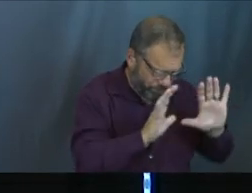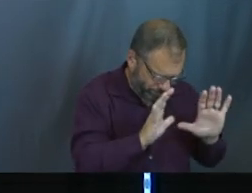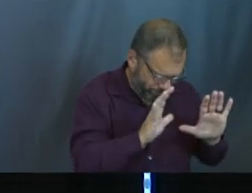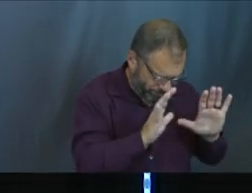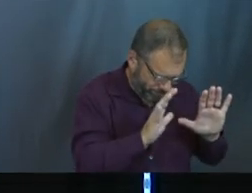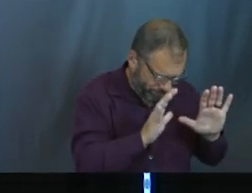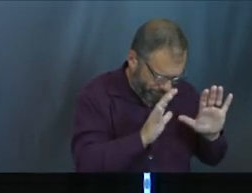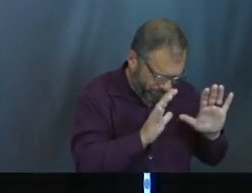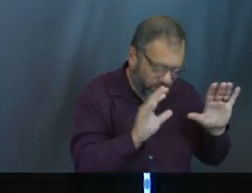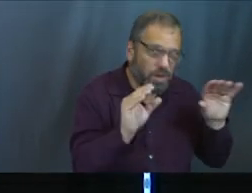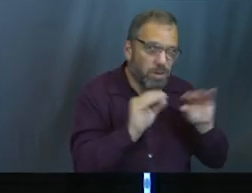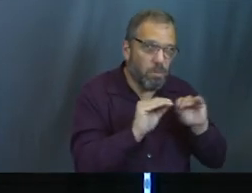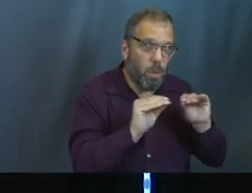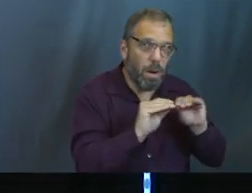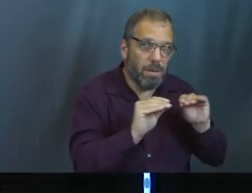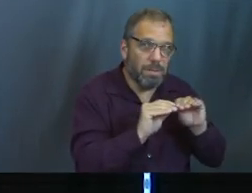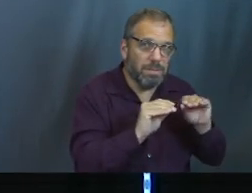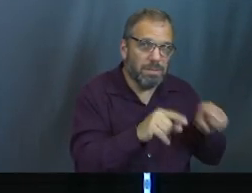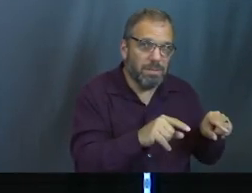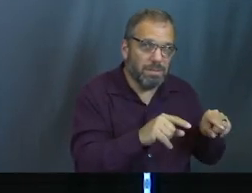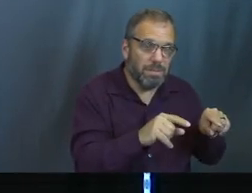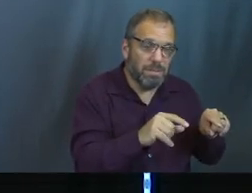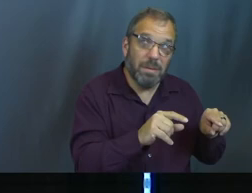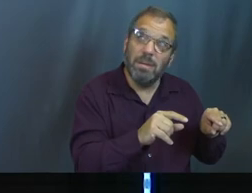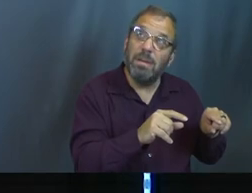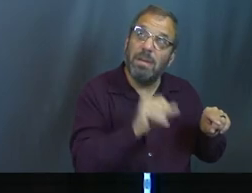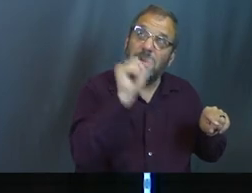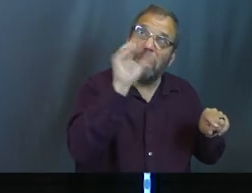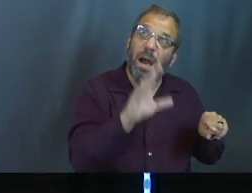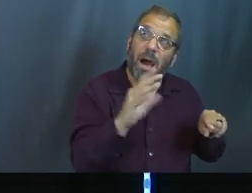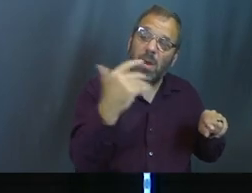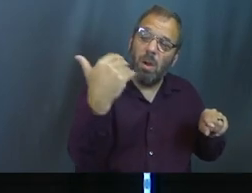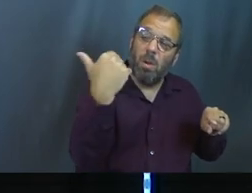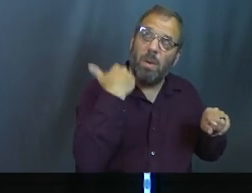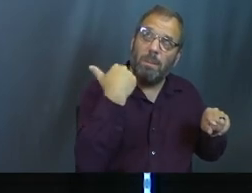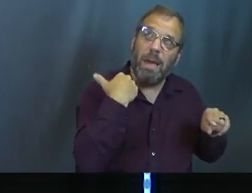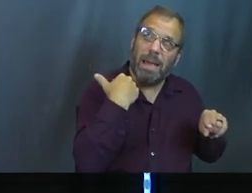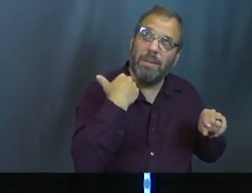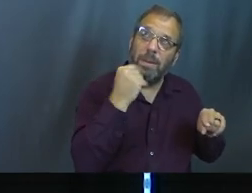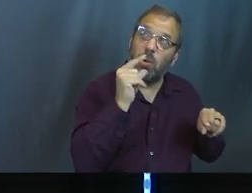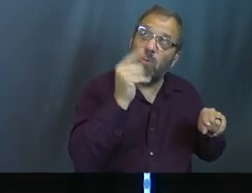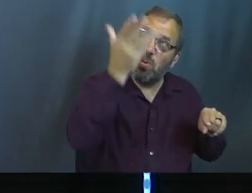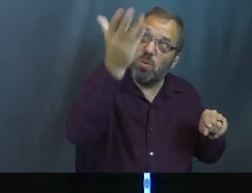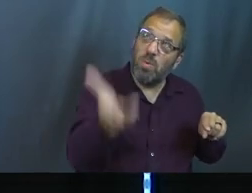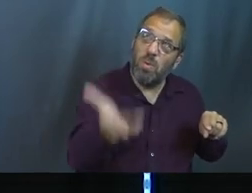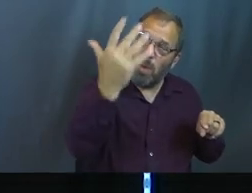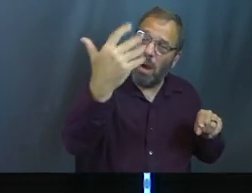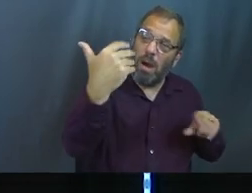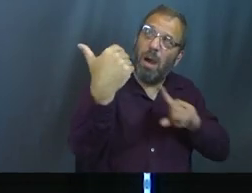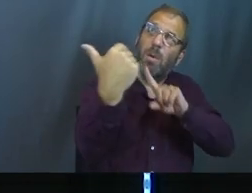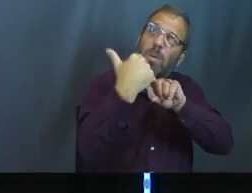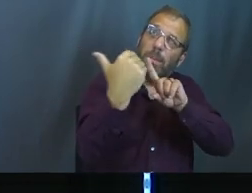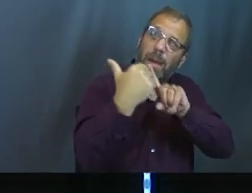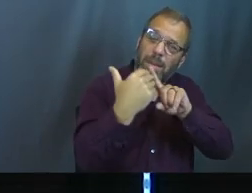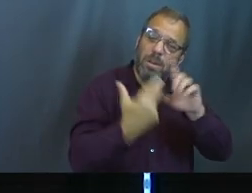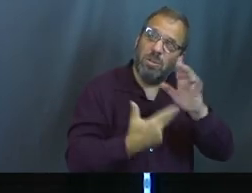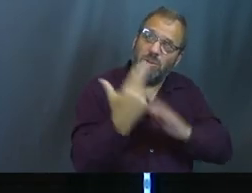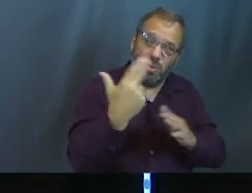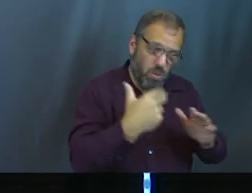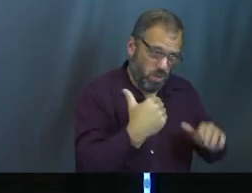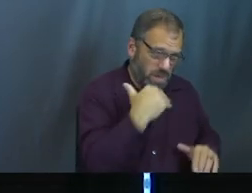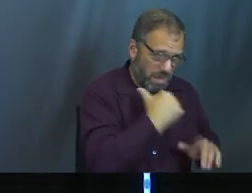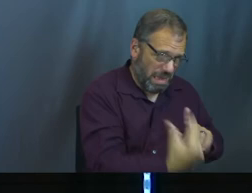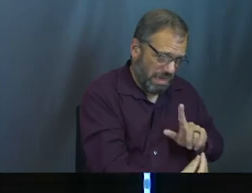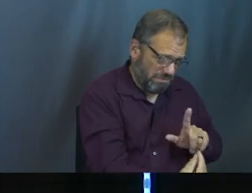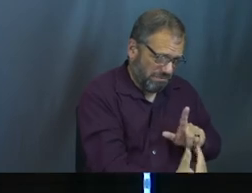hey, there's more here. God, help me be reminded of who you are. Help me be reminded of your truth when the lies try to